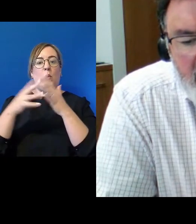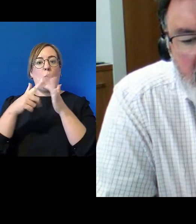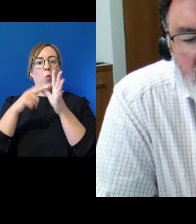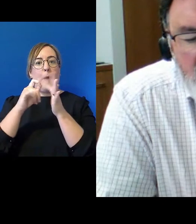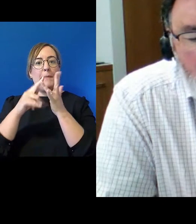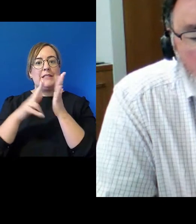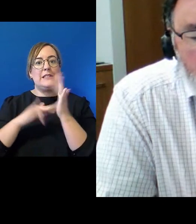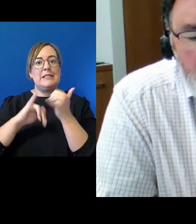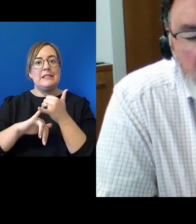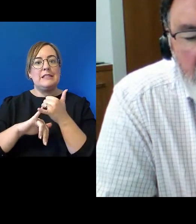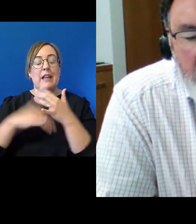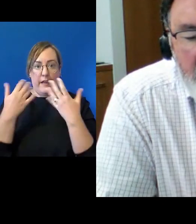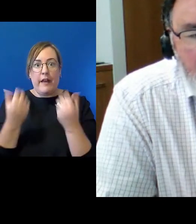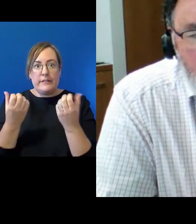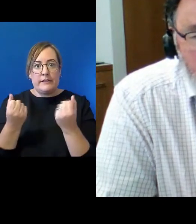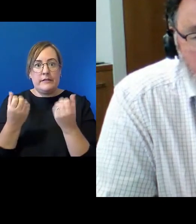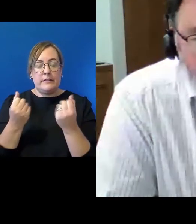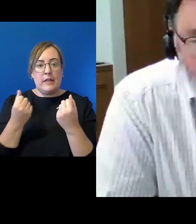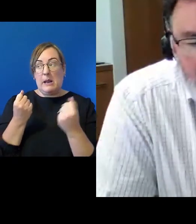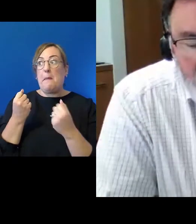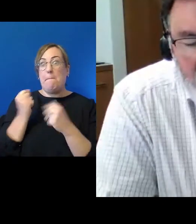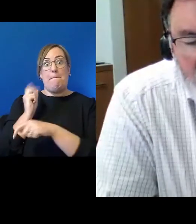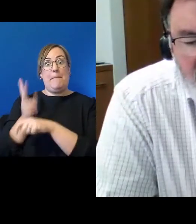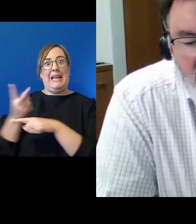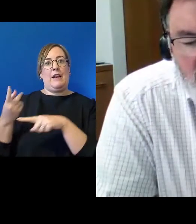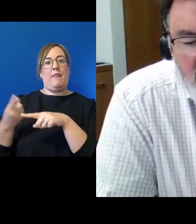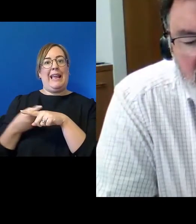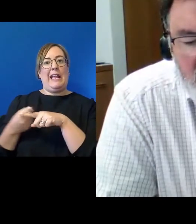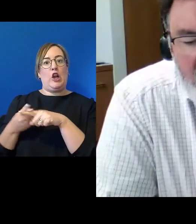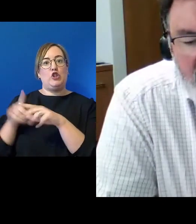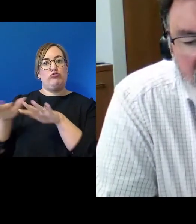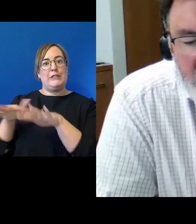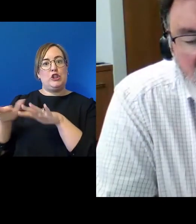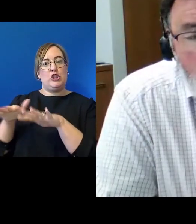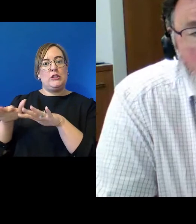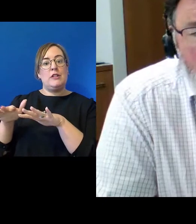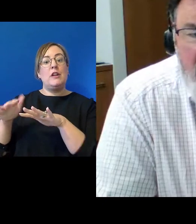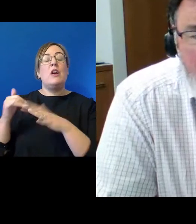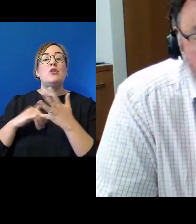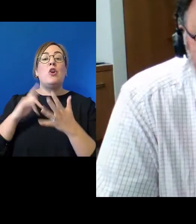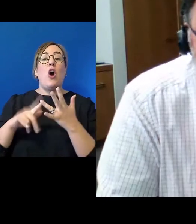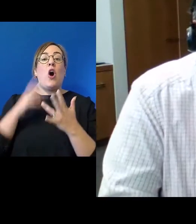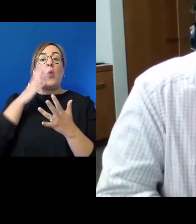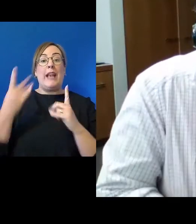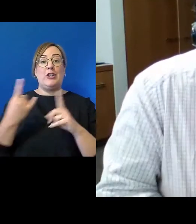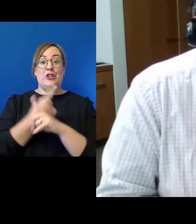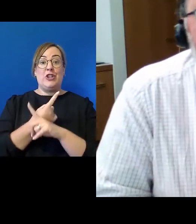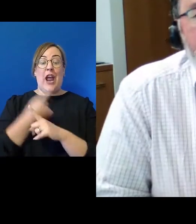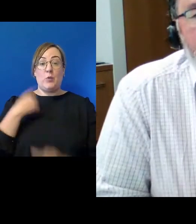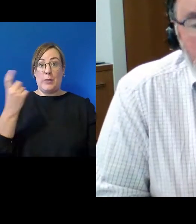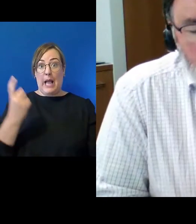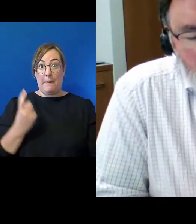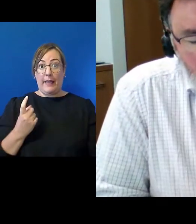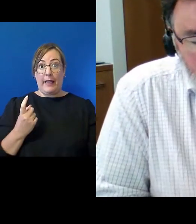And so, even a cursory read of the sources at the time indicates that while change was clearly in the wind,